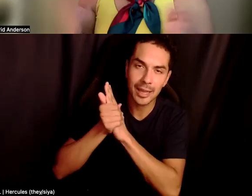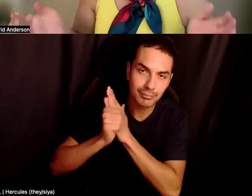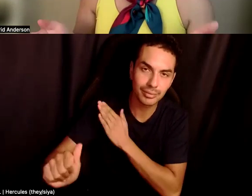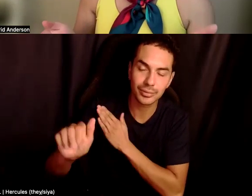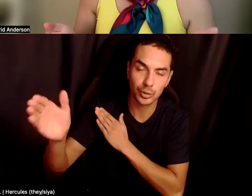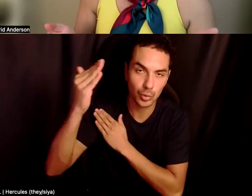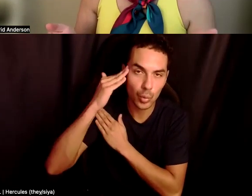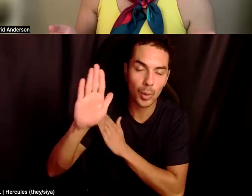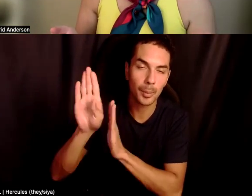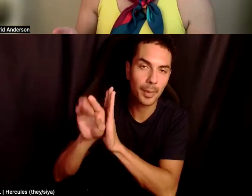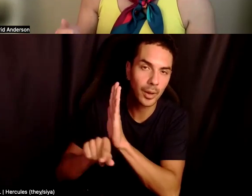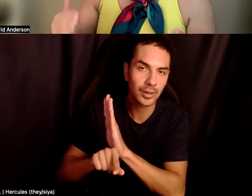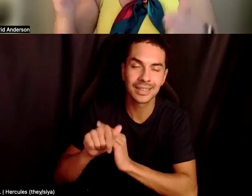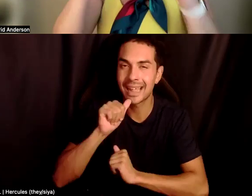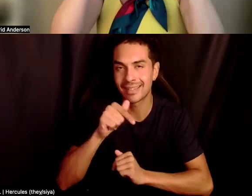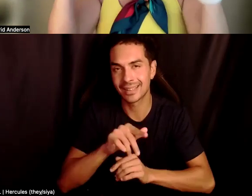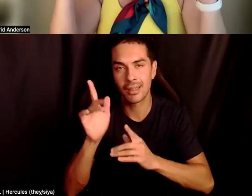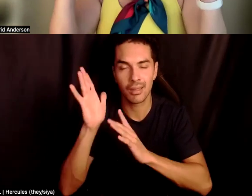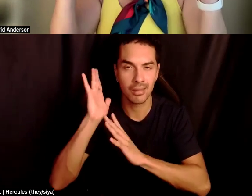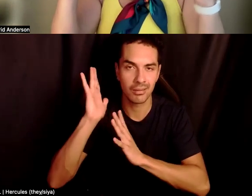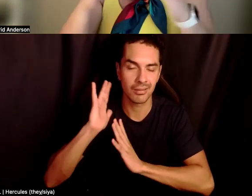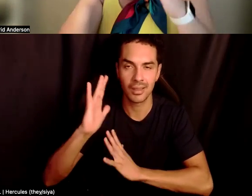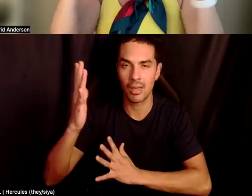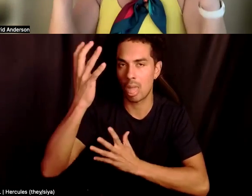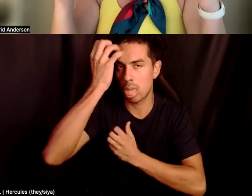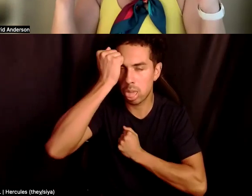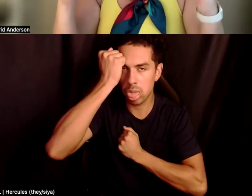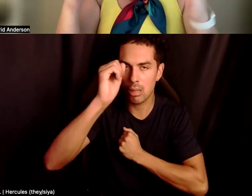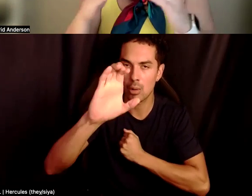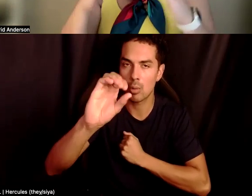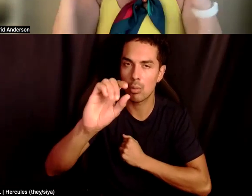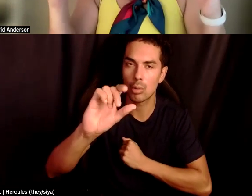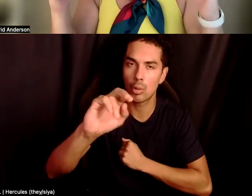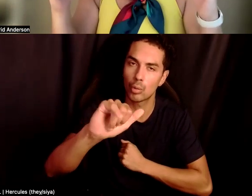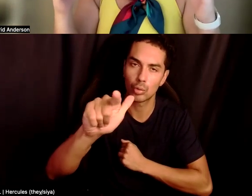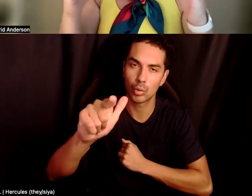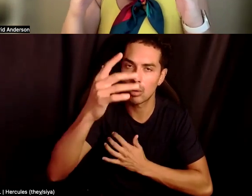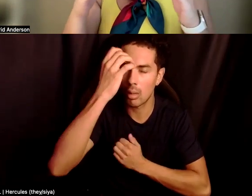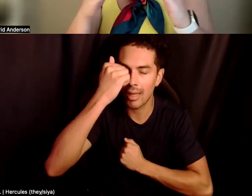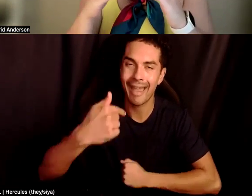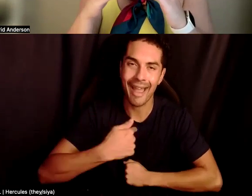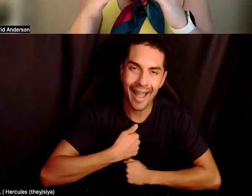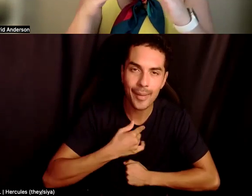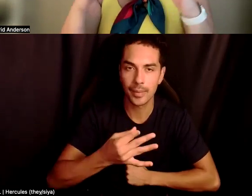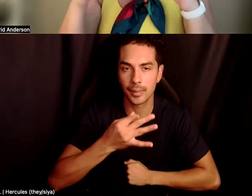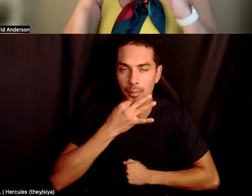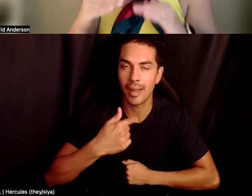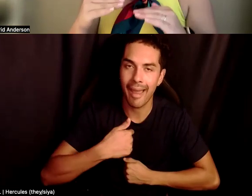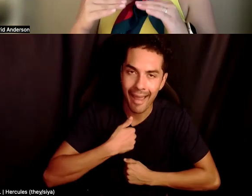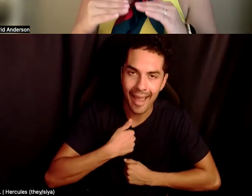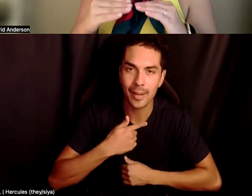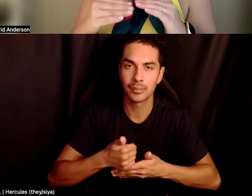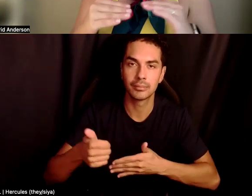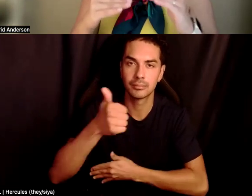in this colonial structure of, you know, I'm the advocate, I'm superior. I know what you need to be safe and